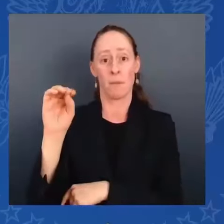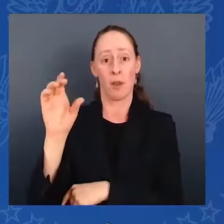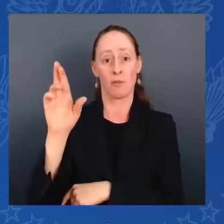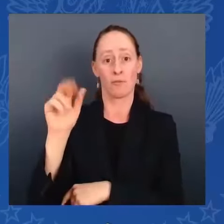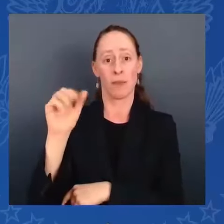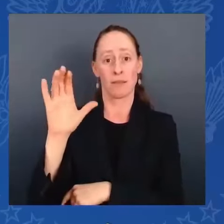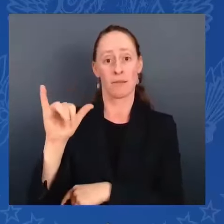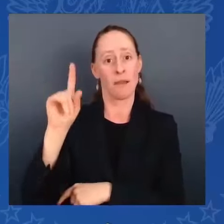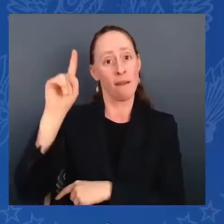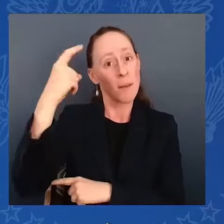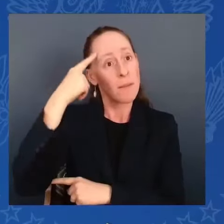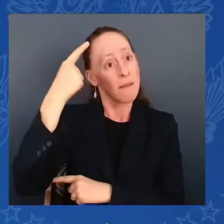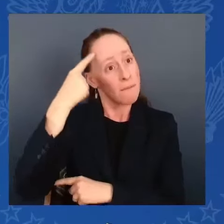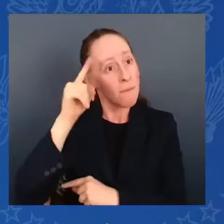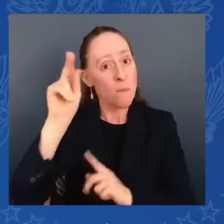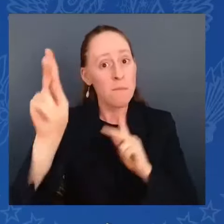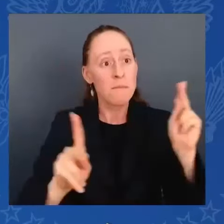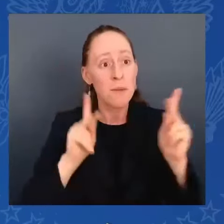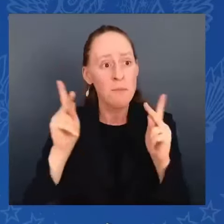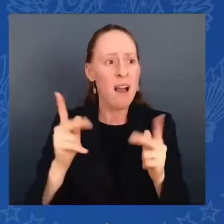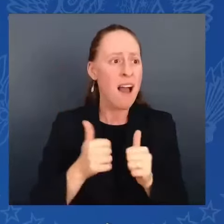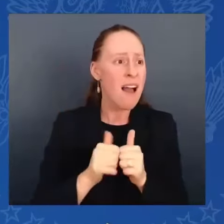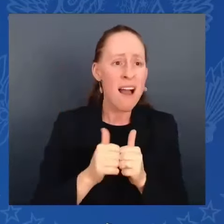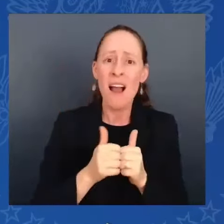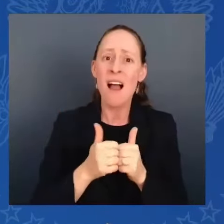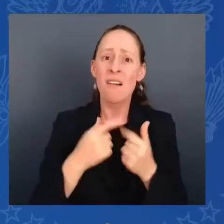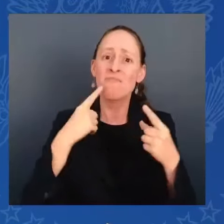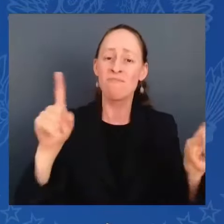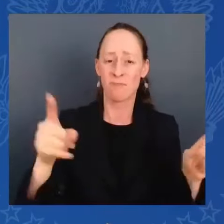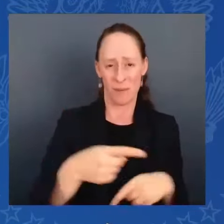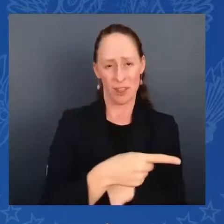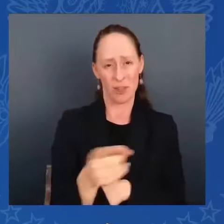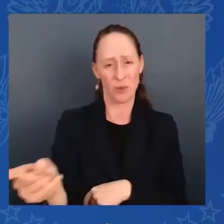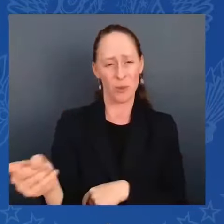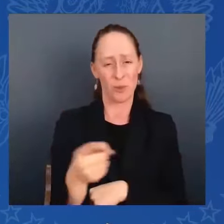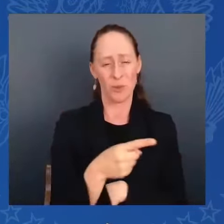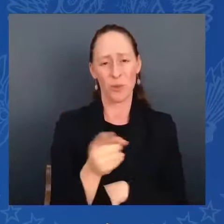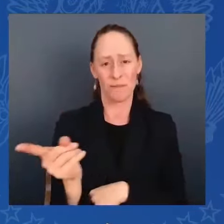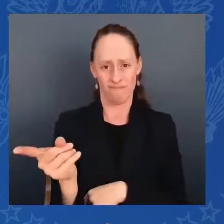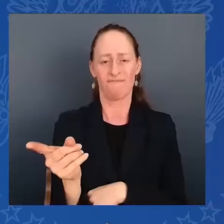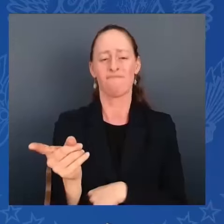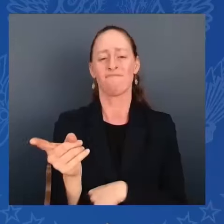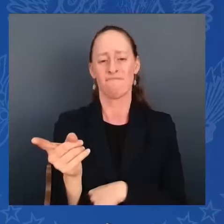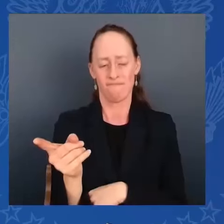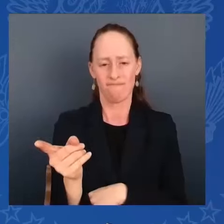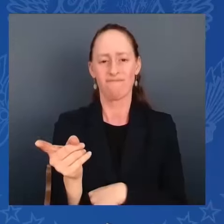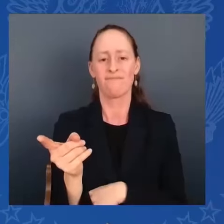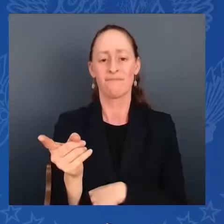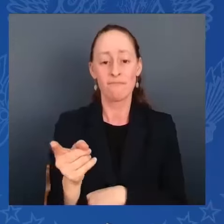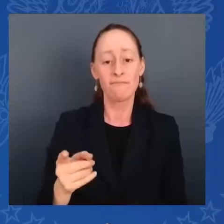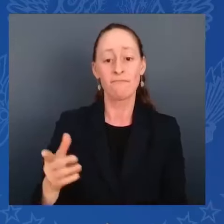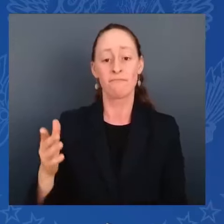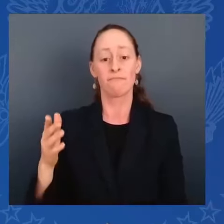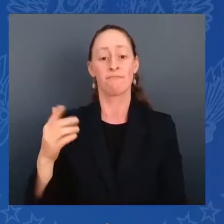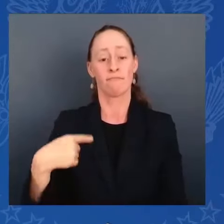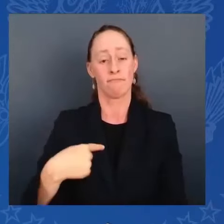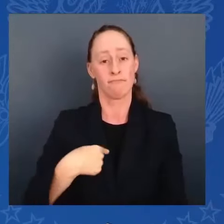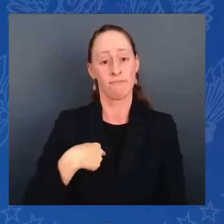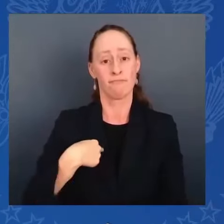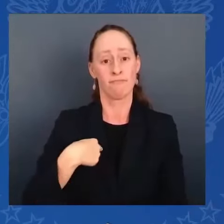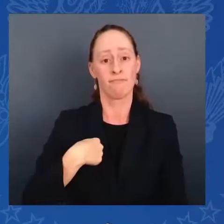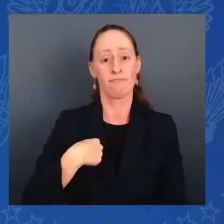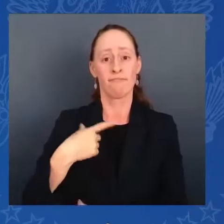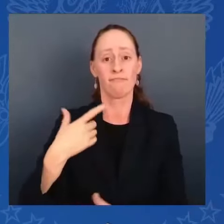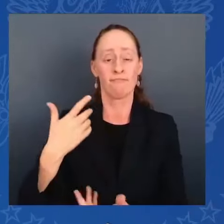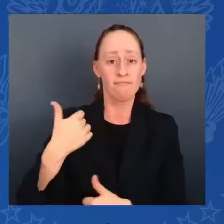grandmom, and the daughter of a veteran, I want to let you know how much you all mean to me and to your commander